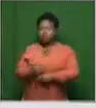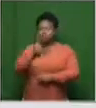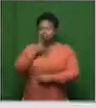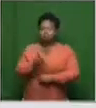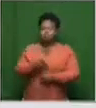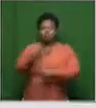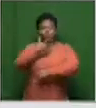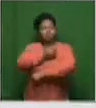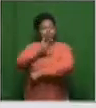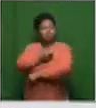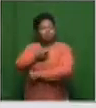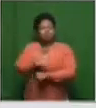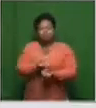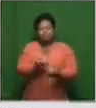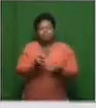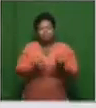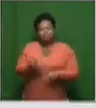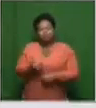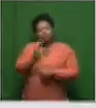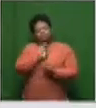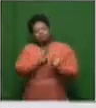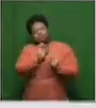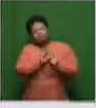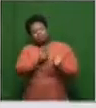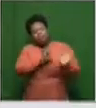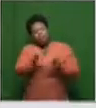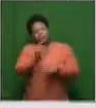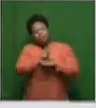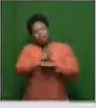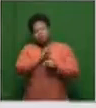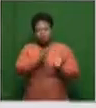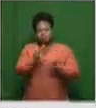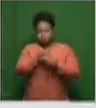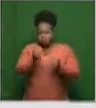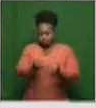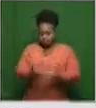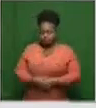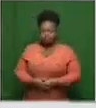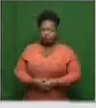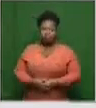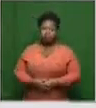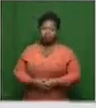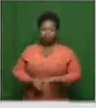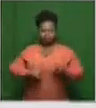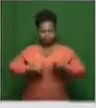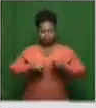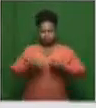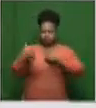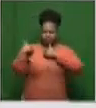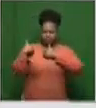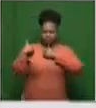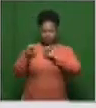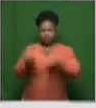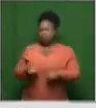numbers of people to see if the vaccine really works. In terms of safety, all of these trials are very carefully